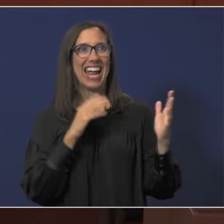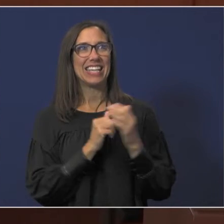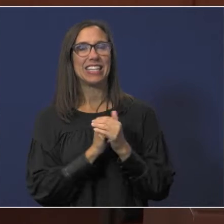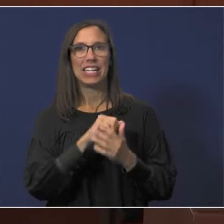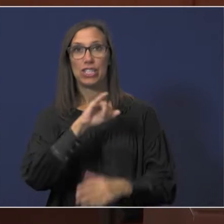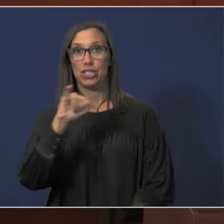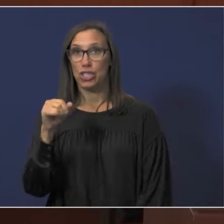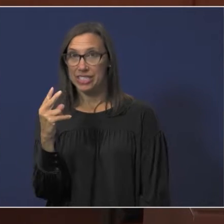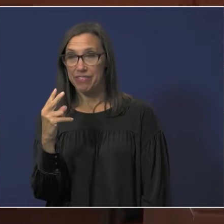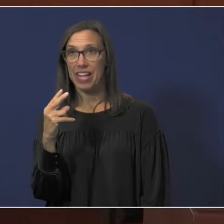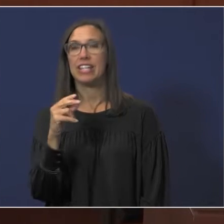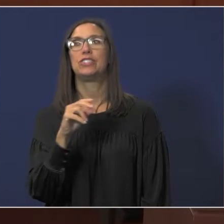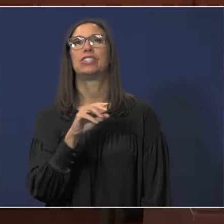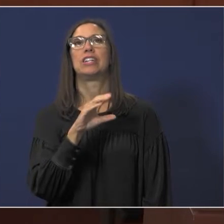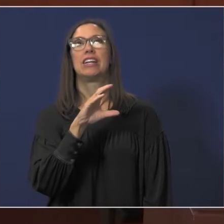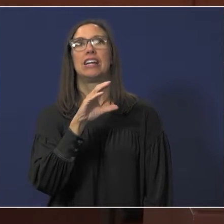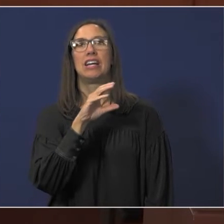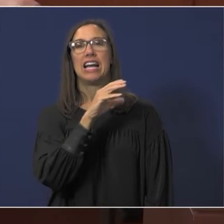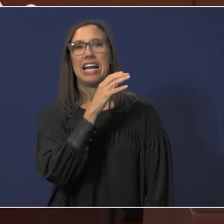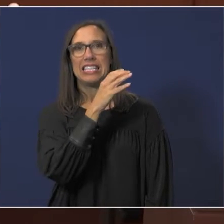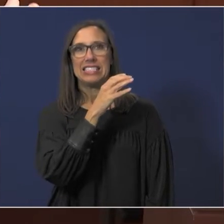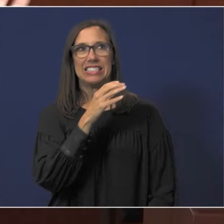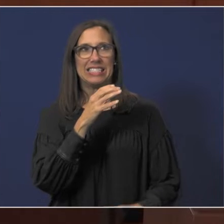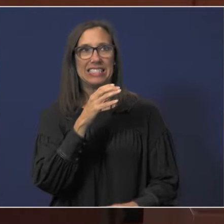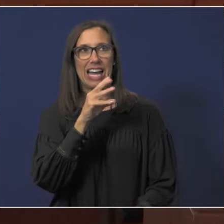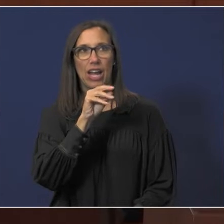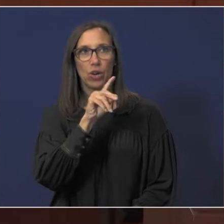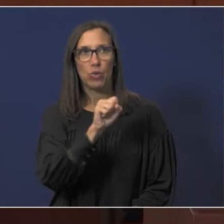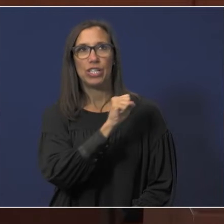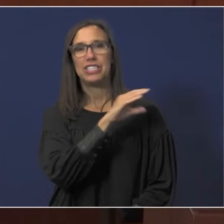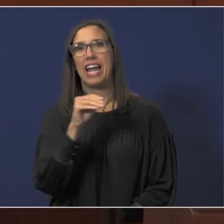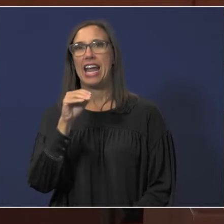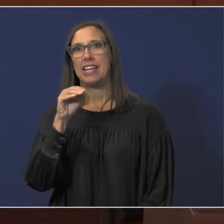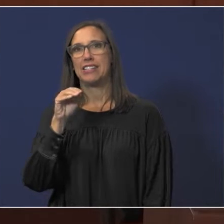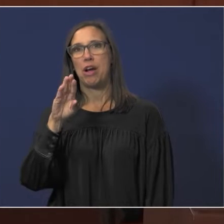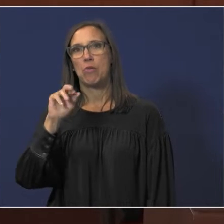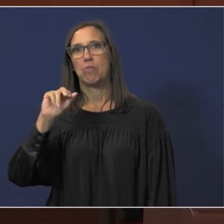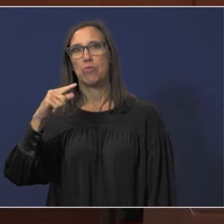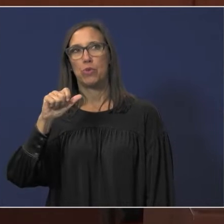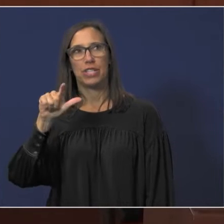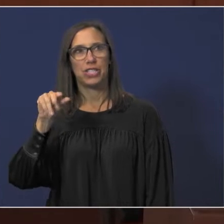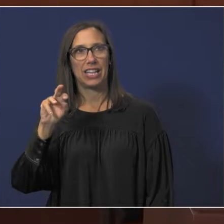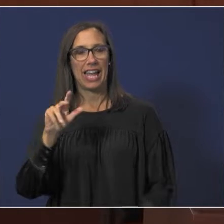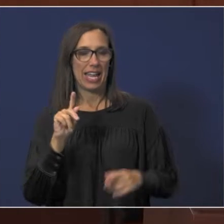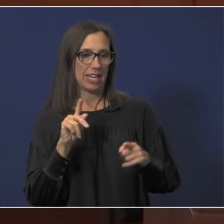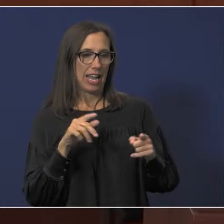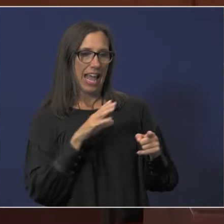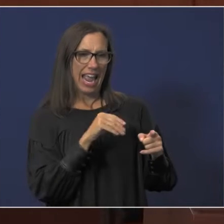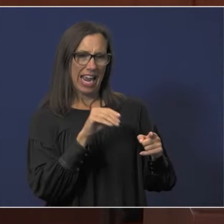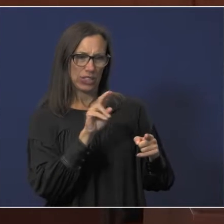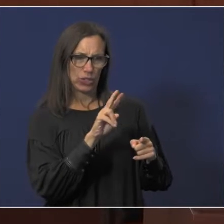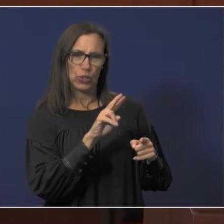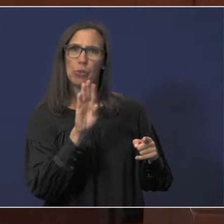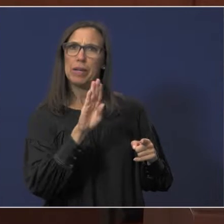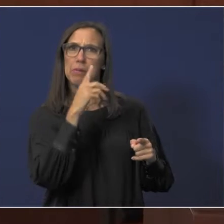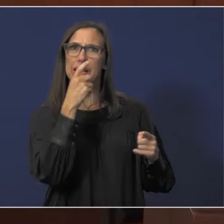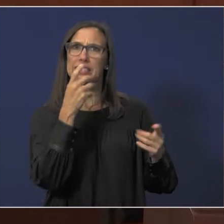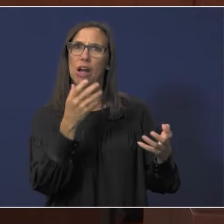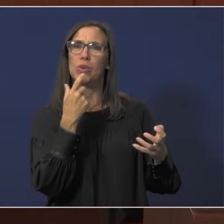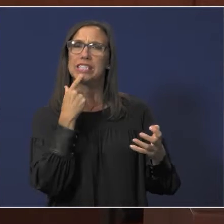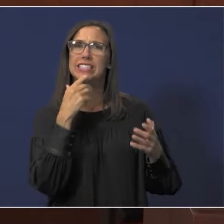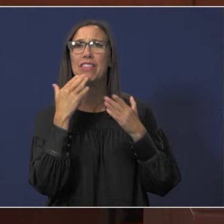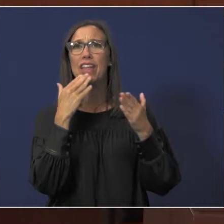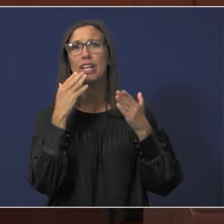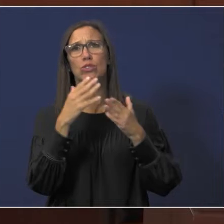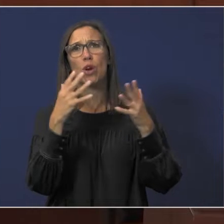Jersey Village, Cy Woods and Bridgeland, which is our high school. yay! And then I picked 2B for, just wanted to say thank y'all